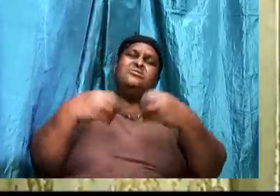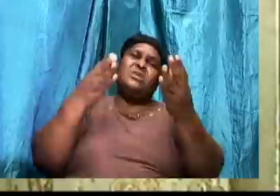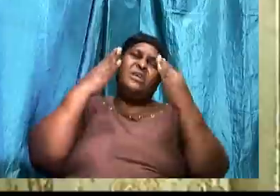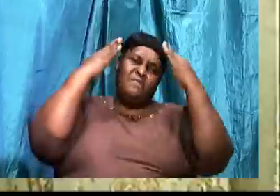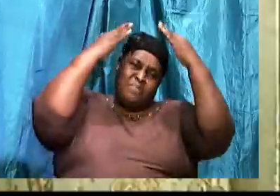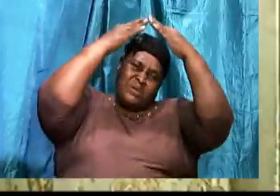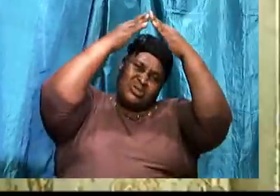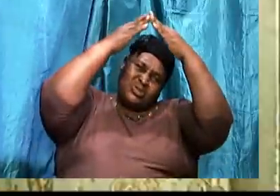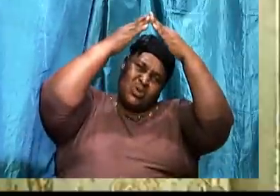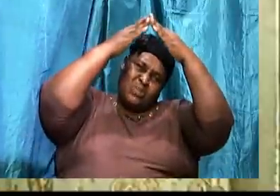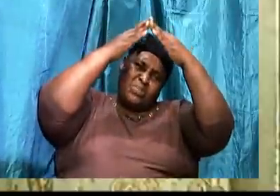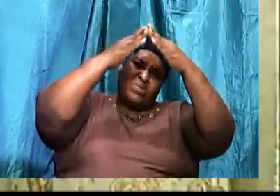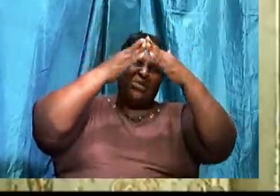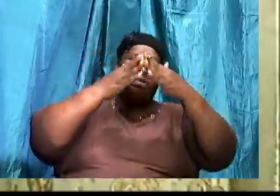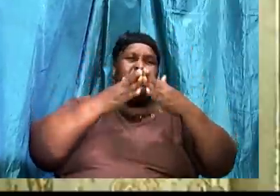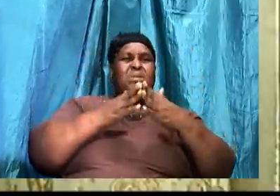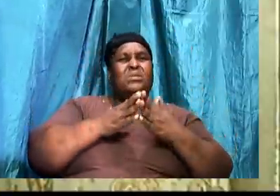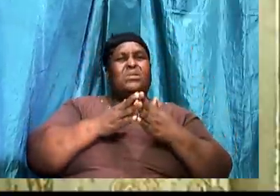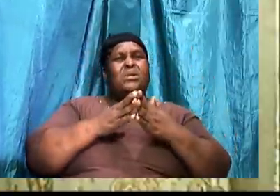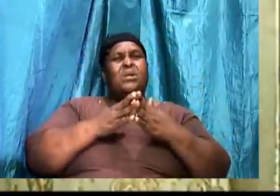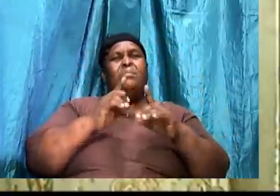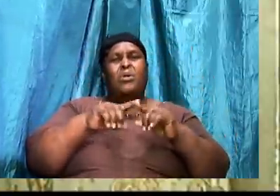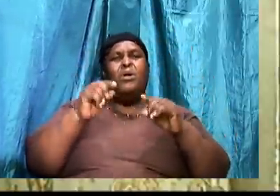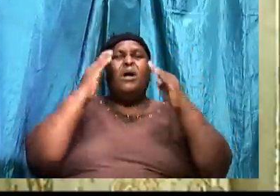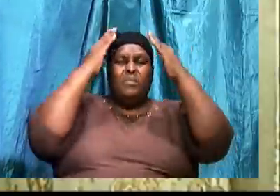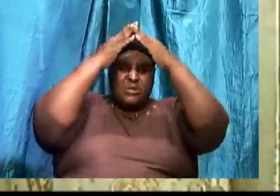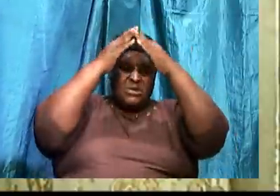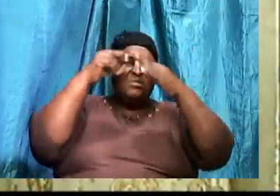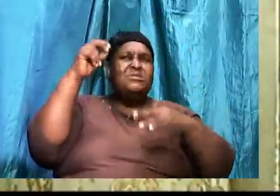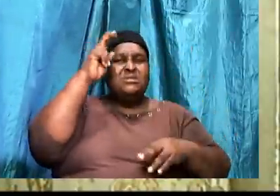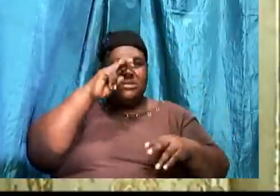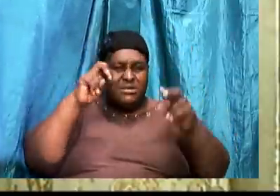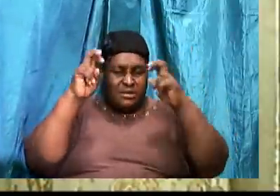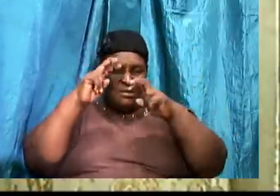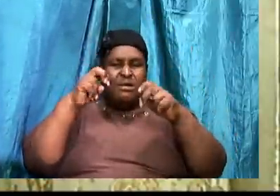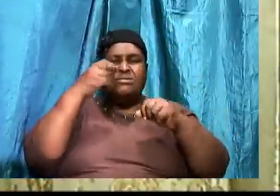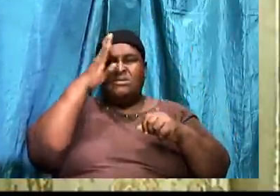the mind of God. To select. The leaders. That surround him.